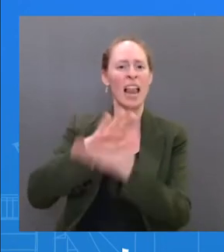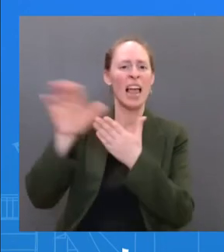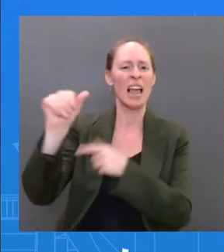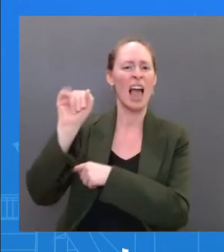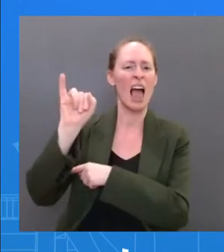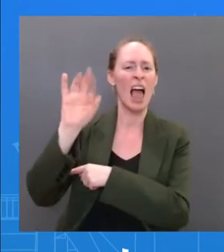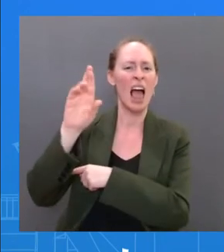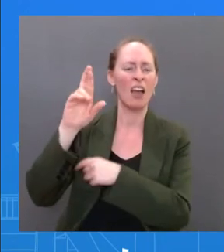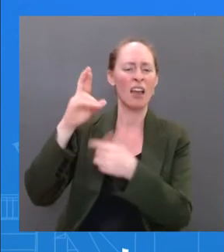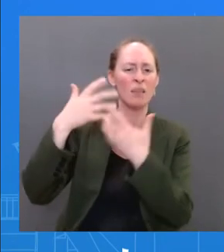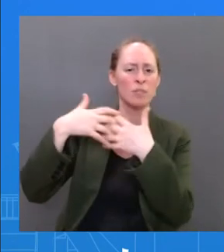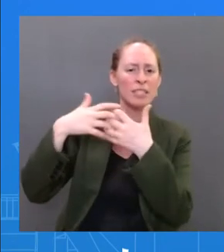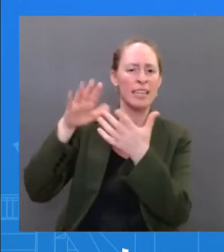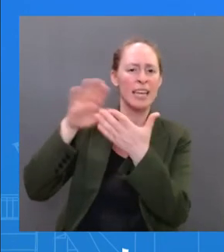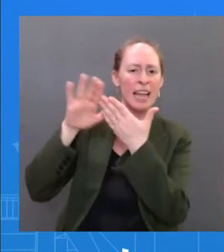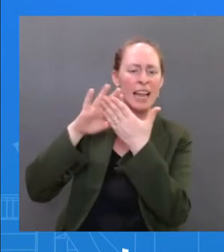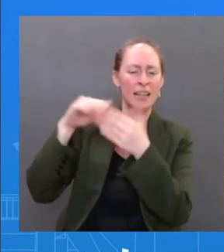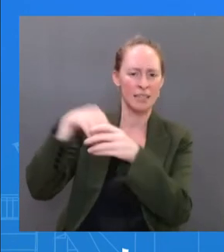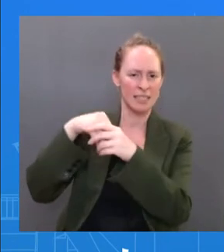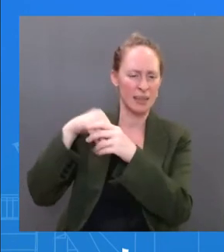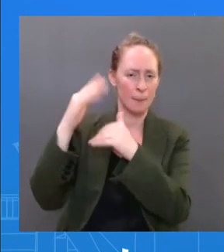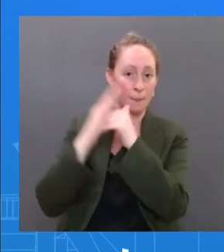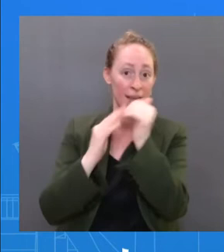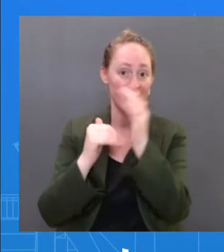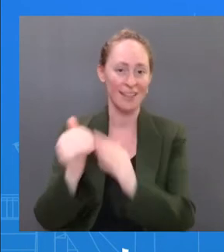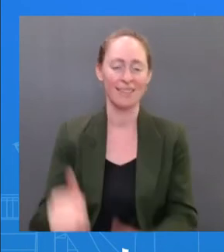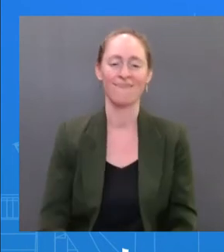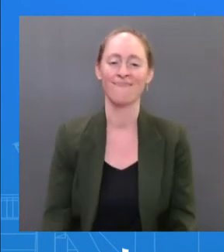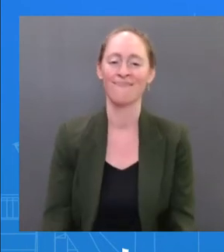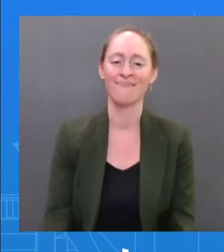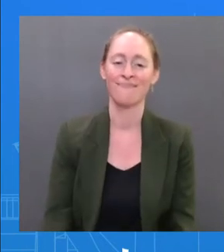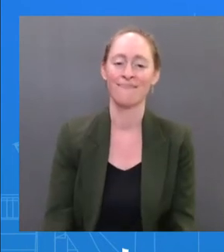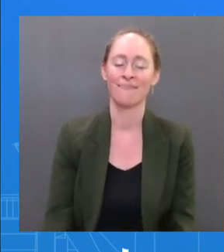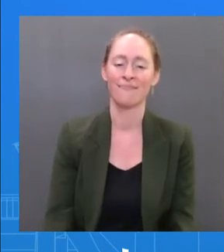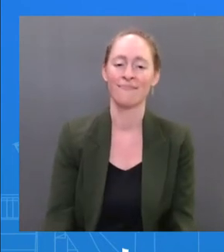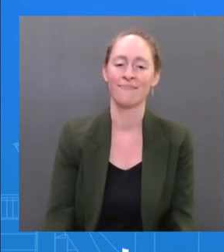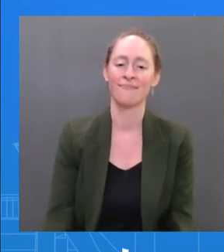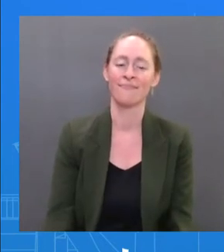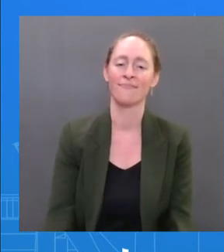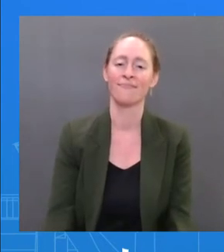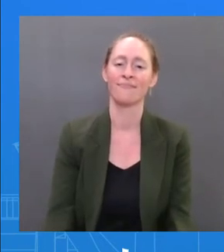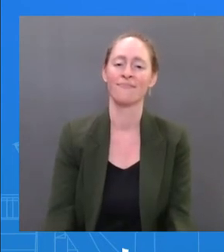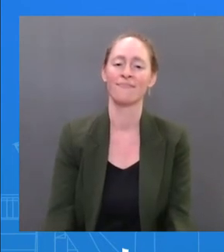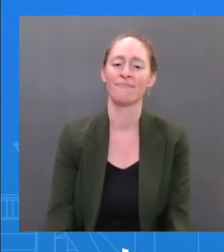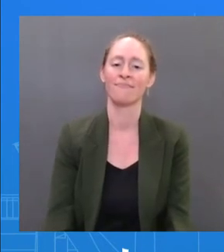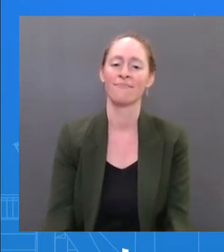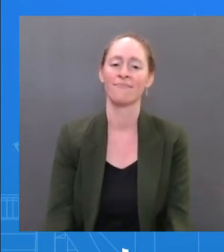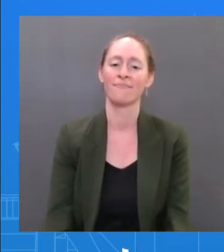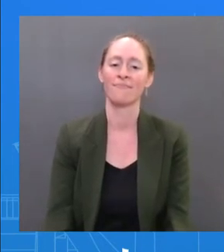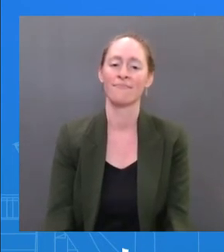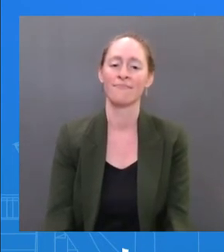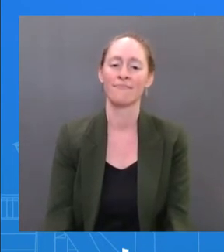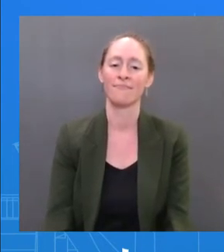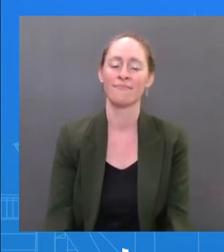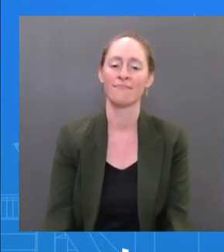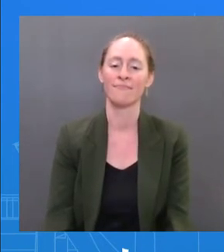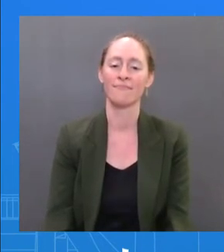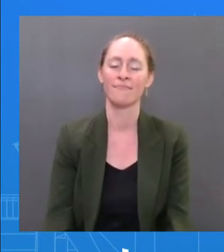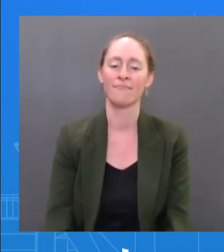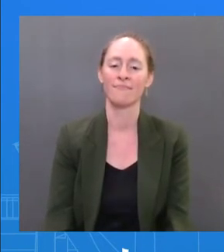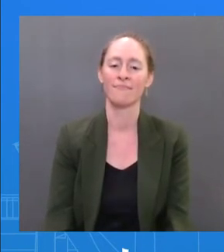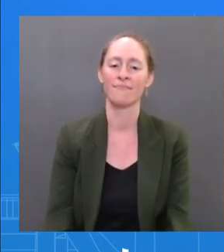given that 70 percent of Americans have been infected, it's obviously a highly transmissible virus.